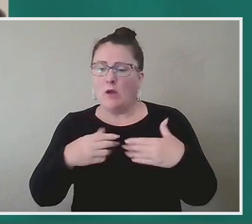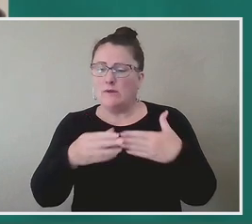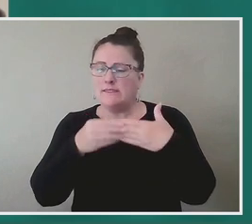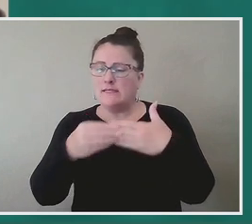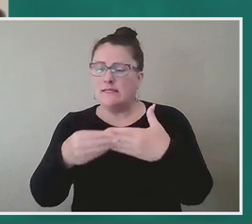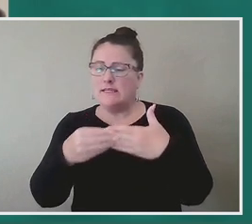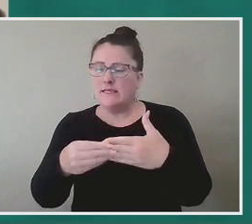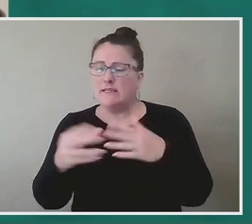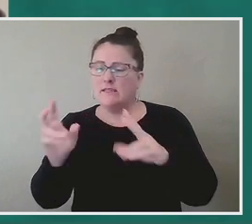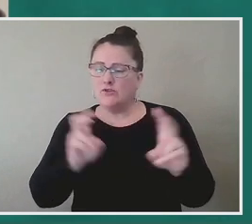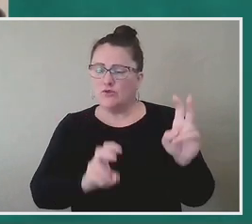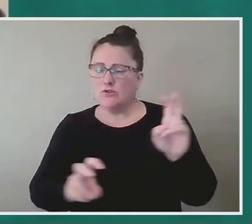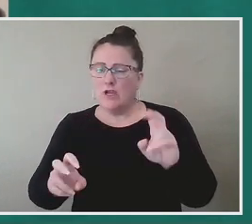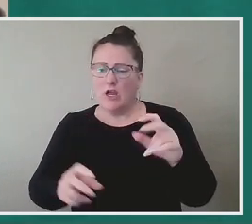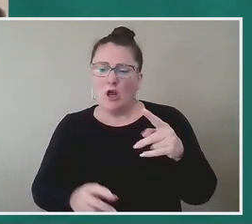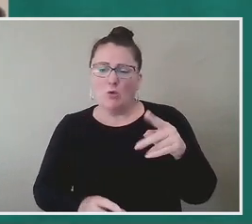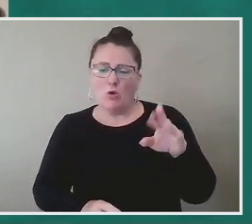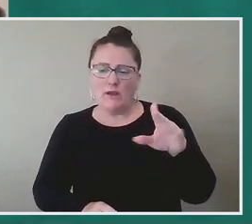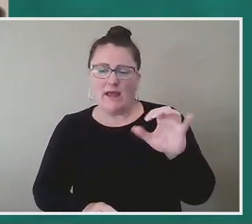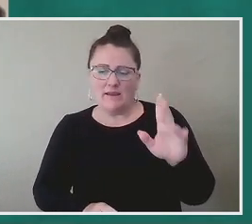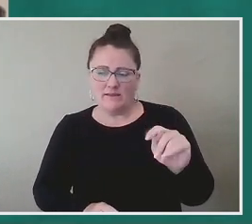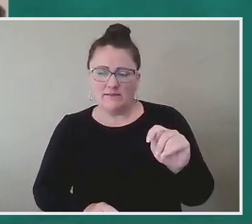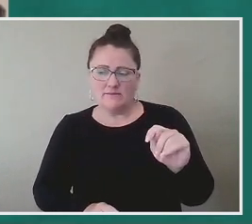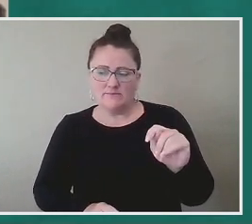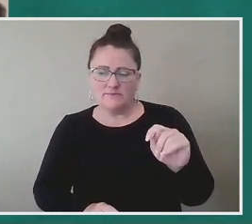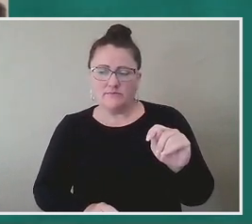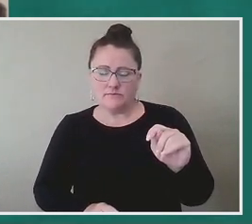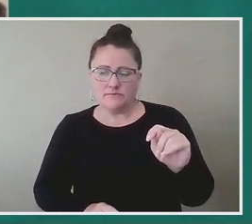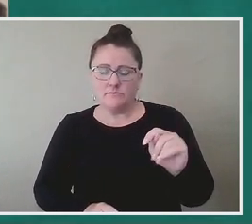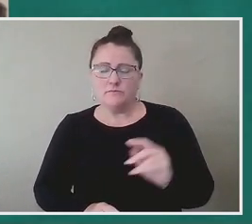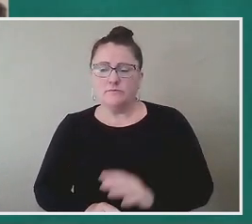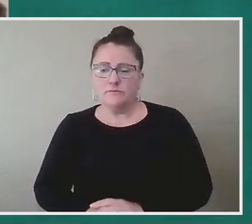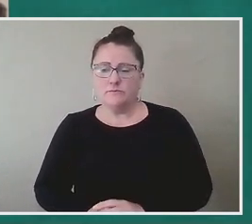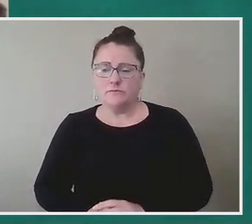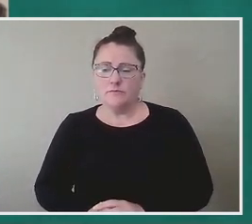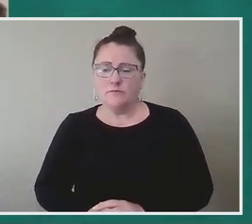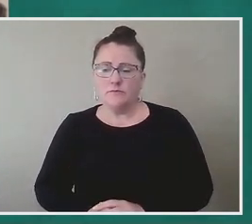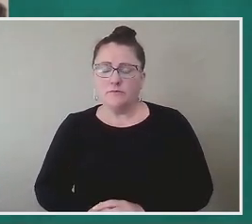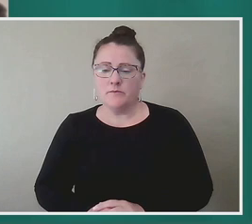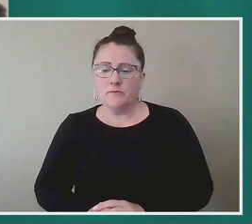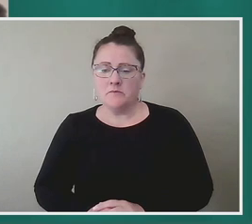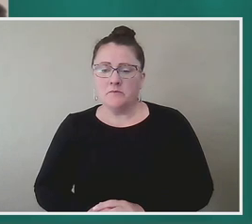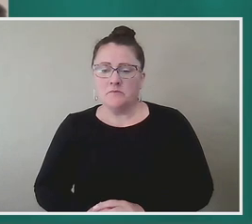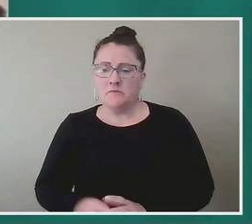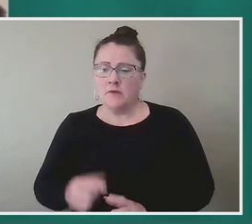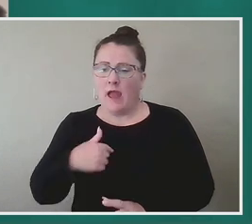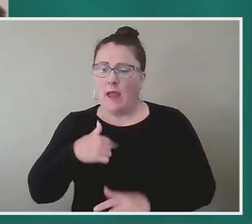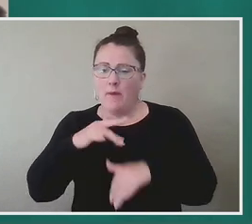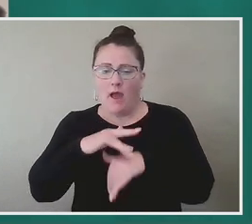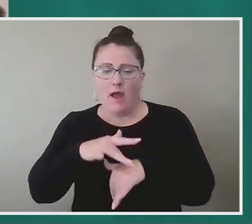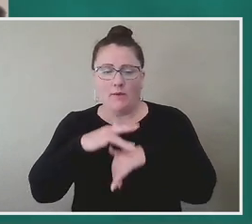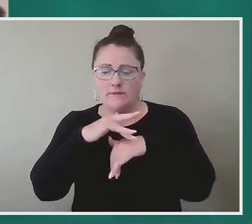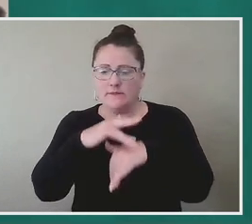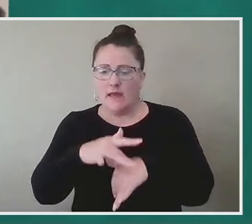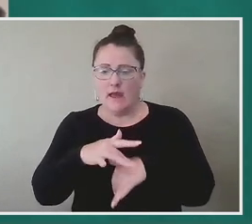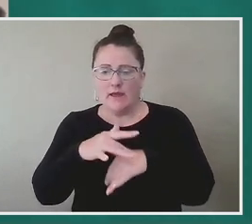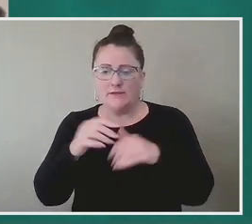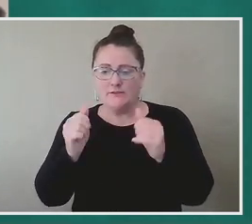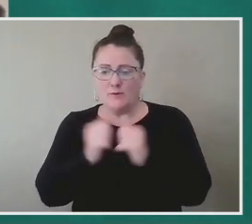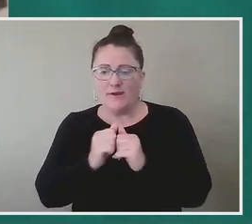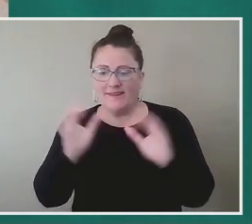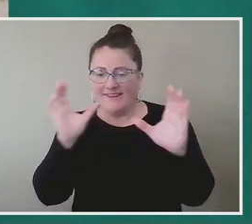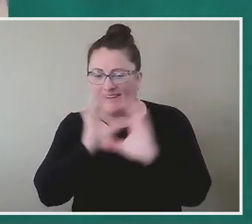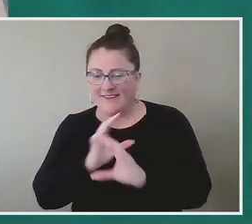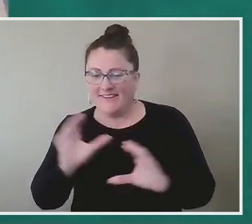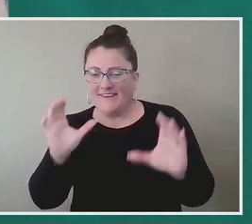Um, and, and so, you know, I'm, I'm obsessed with exposition and